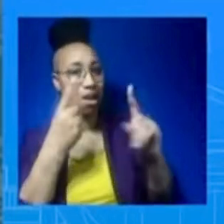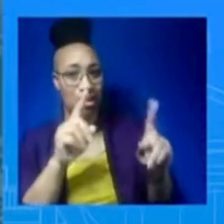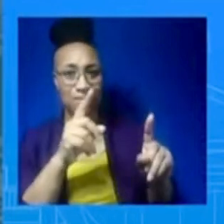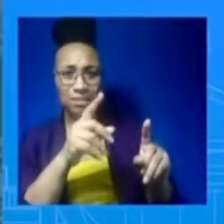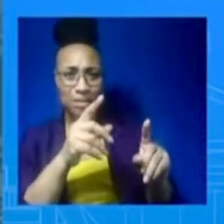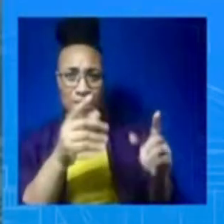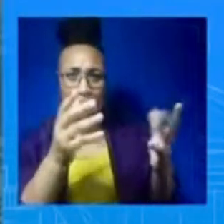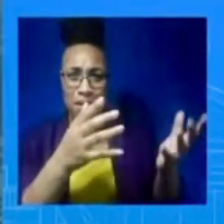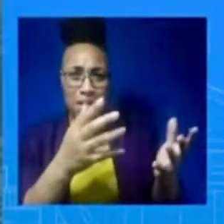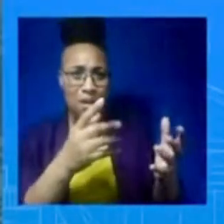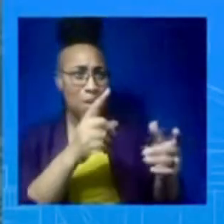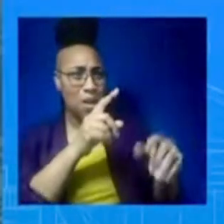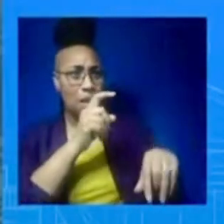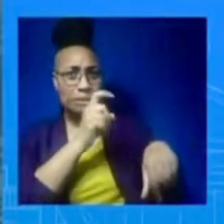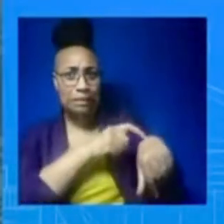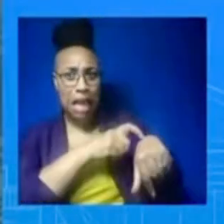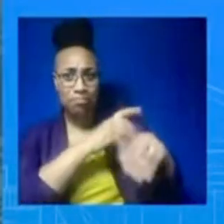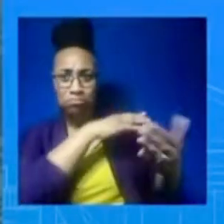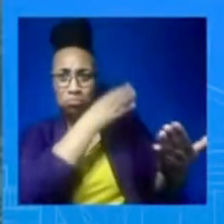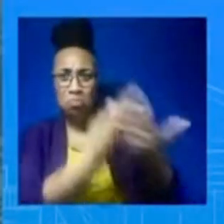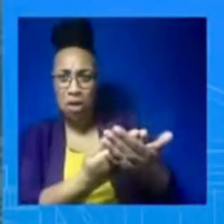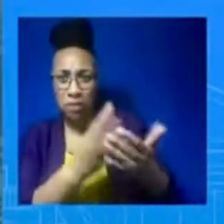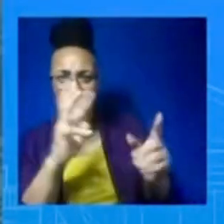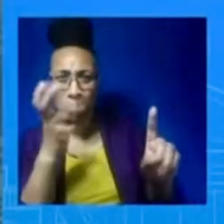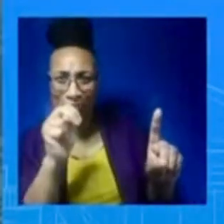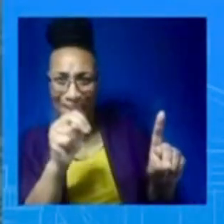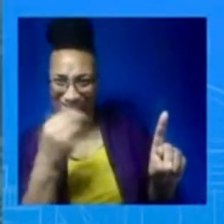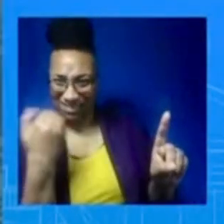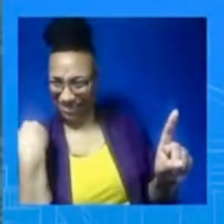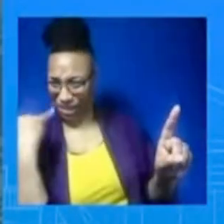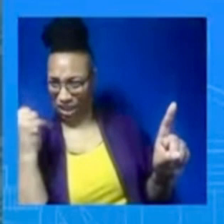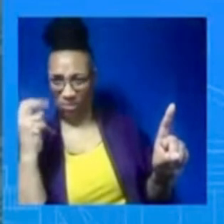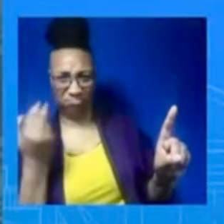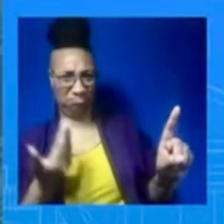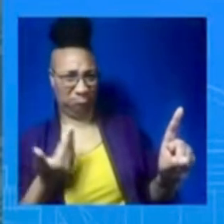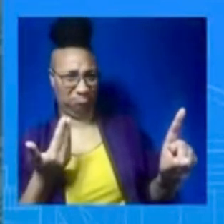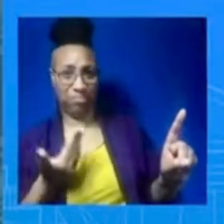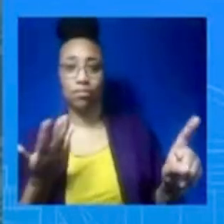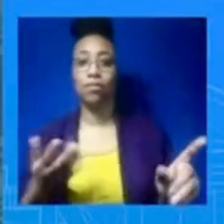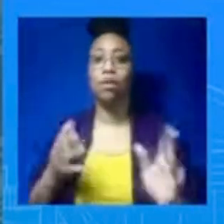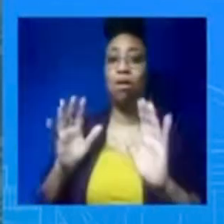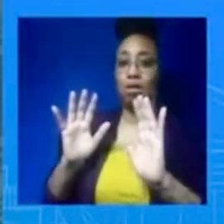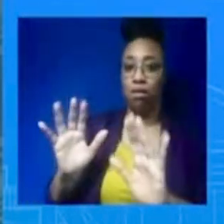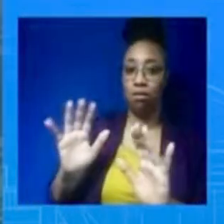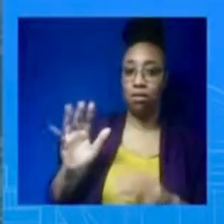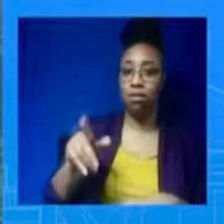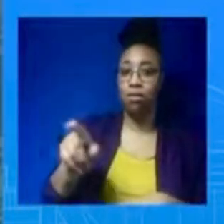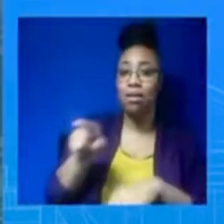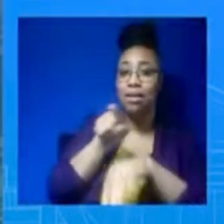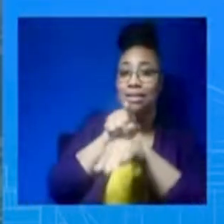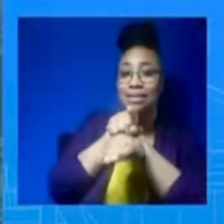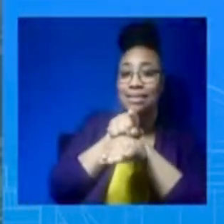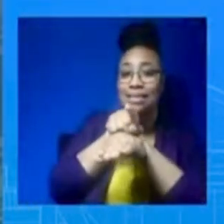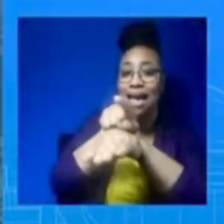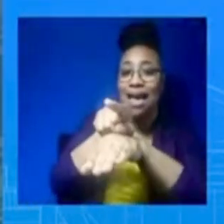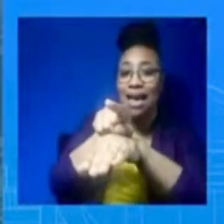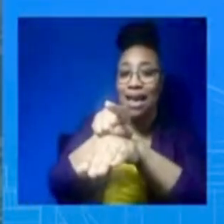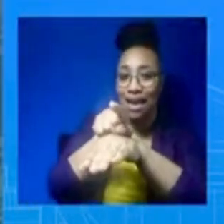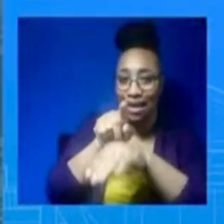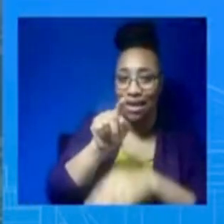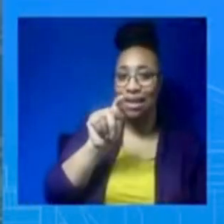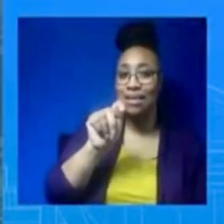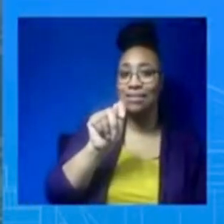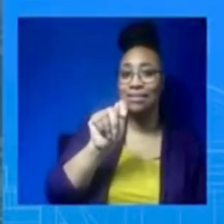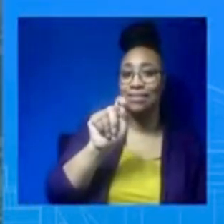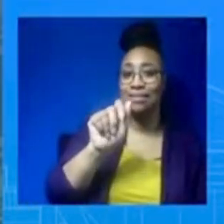confused. The Abrams tanks are being procured through... Correct. I meant to say that's correct. They are... I don't know where they are in the procurement process.